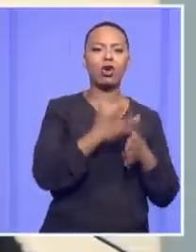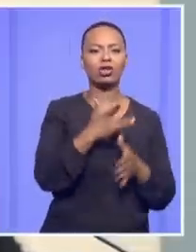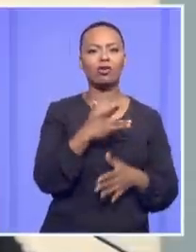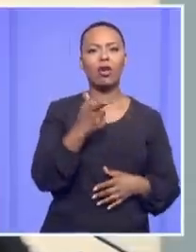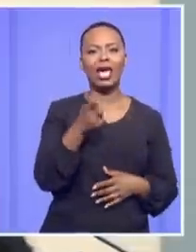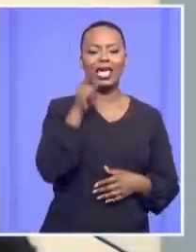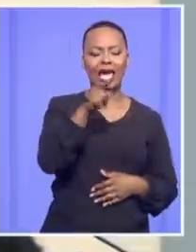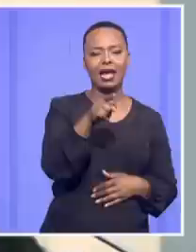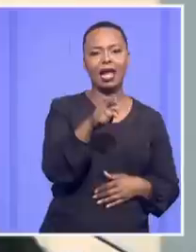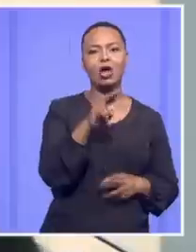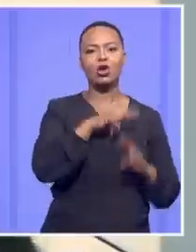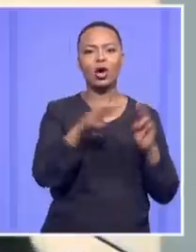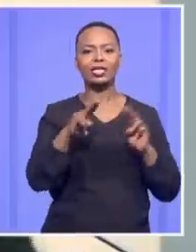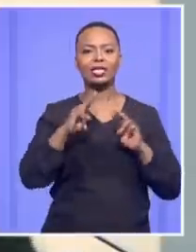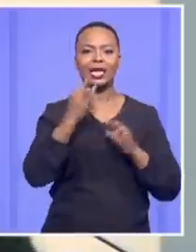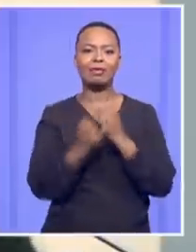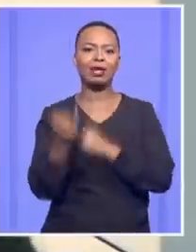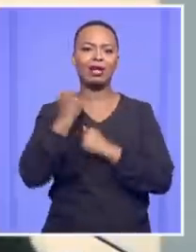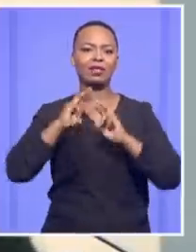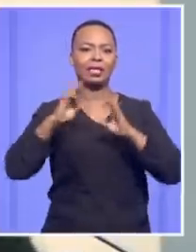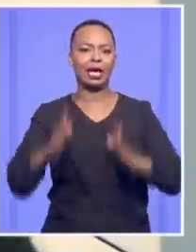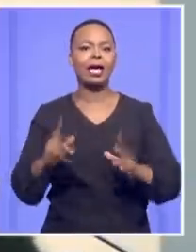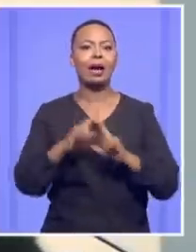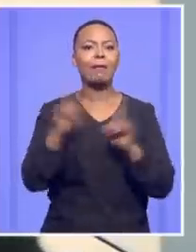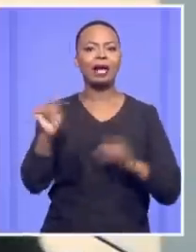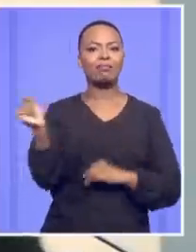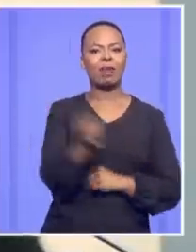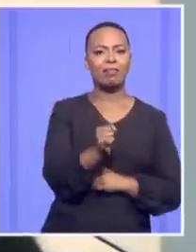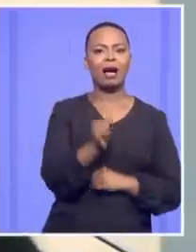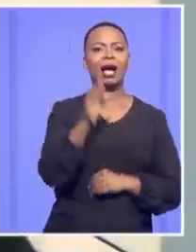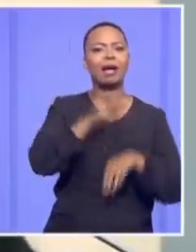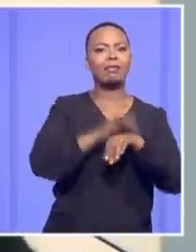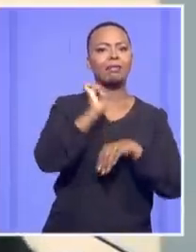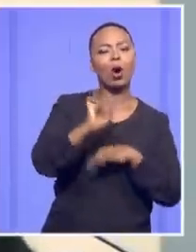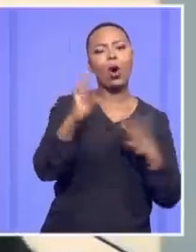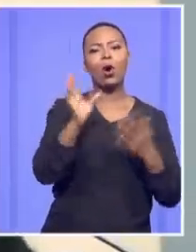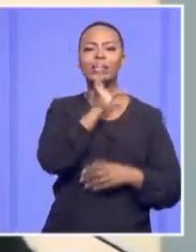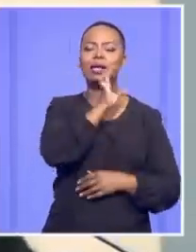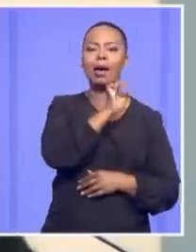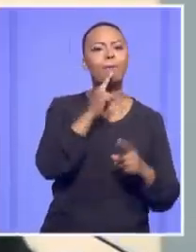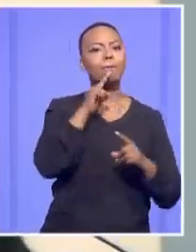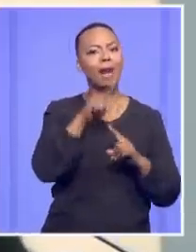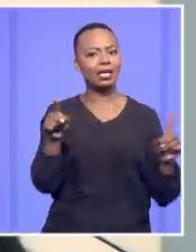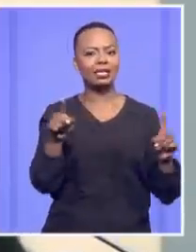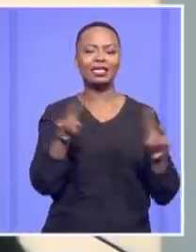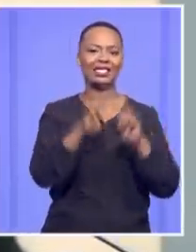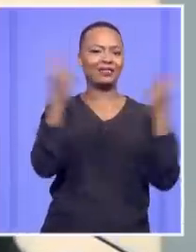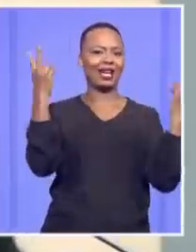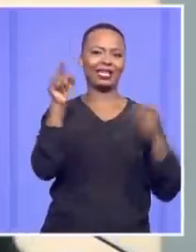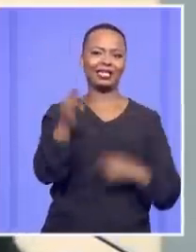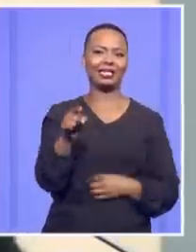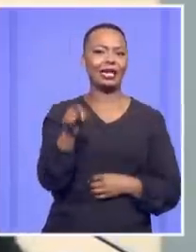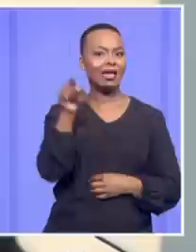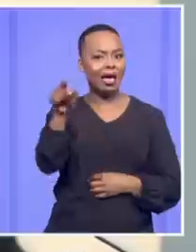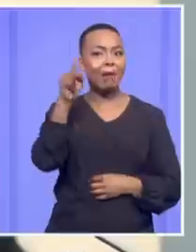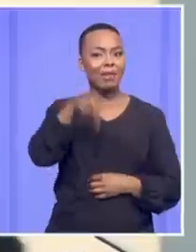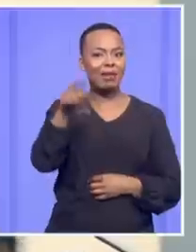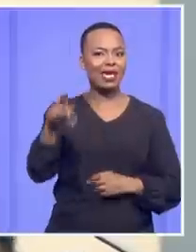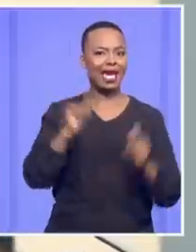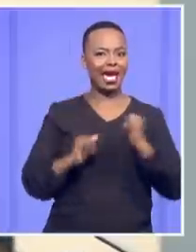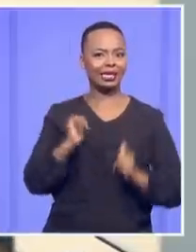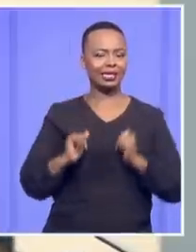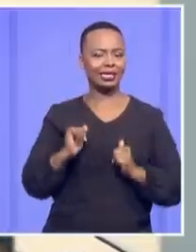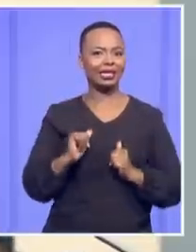independent investigator, he ended up with someone who was his cousin or his friend. But there is not a word on that. There is not one word